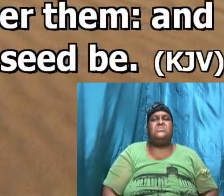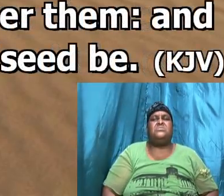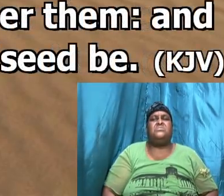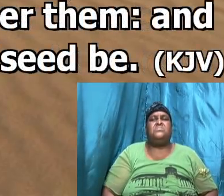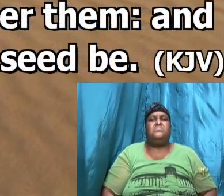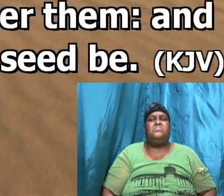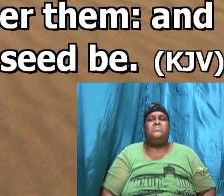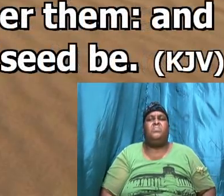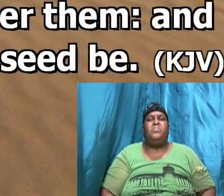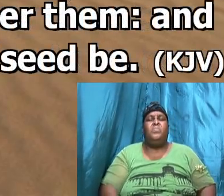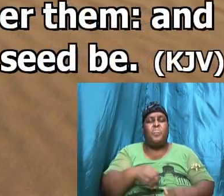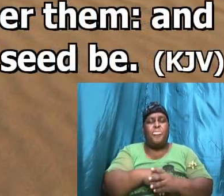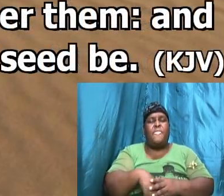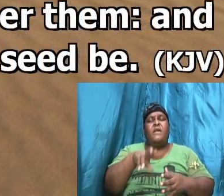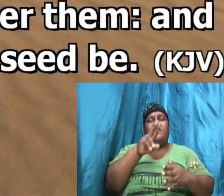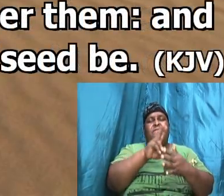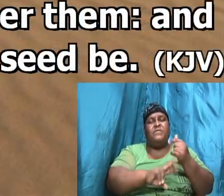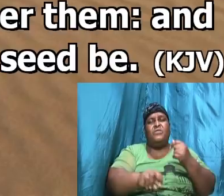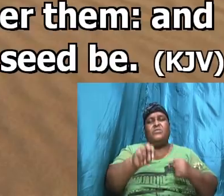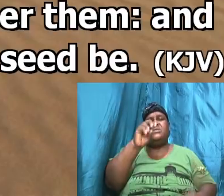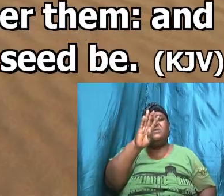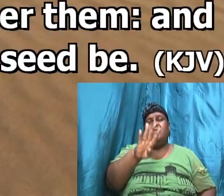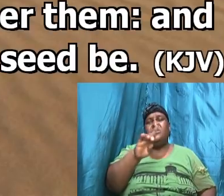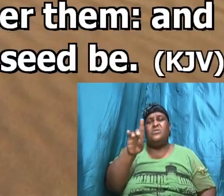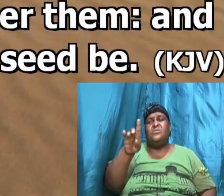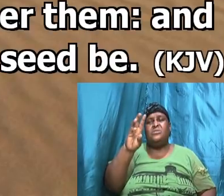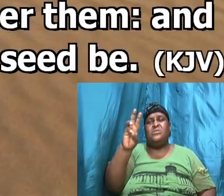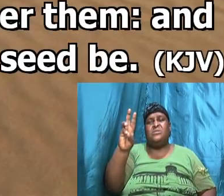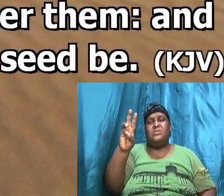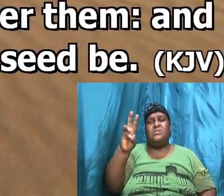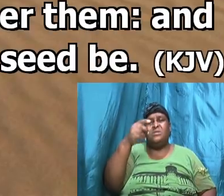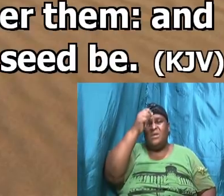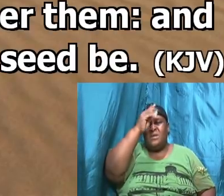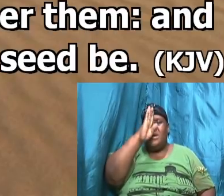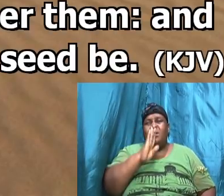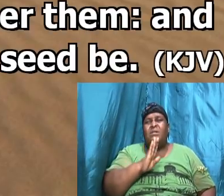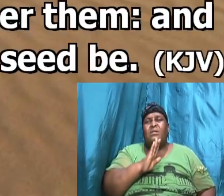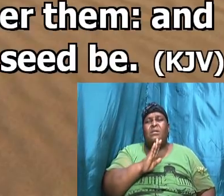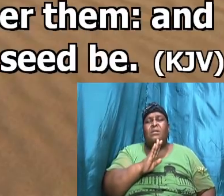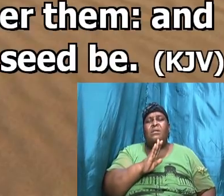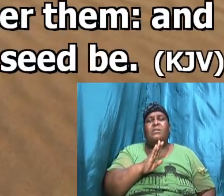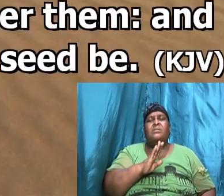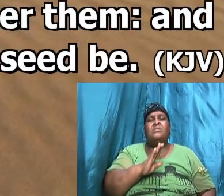so in verse 4 to verse 6 God moved now to reemphasize the promise